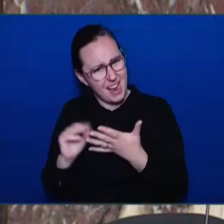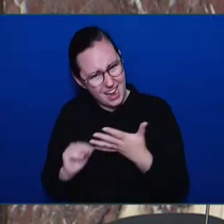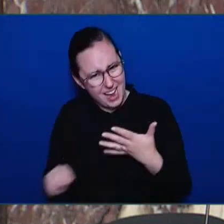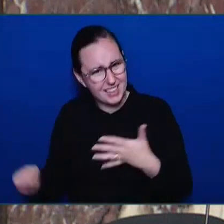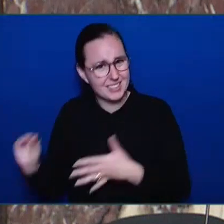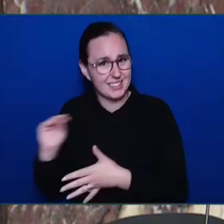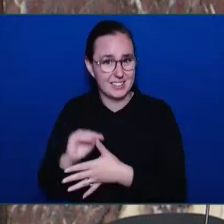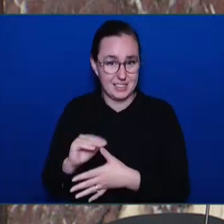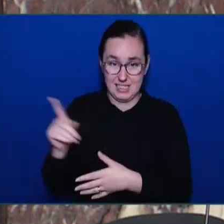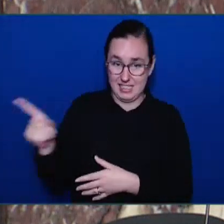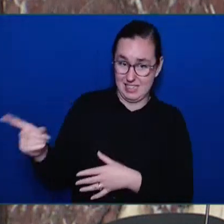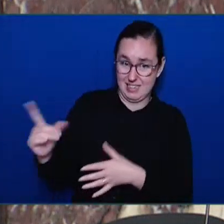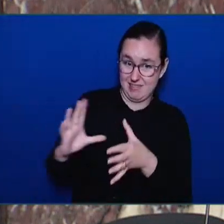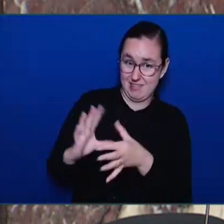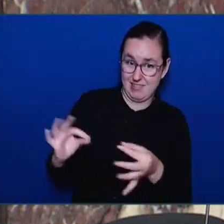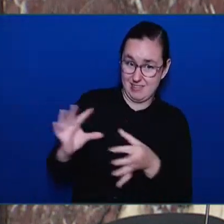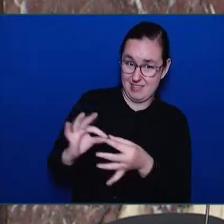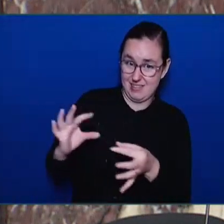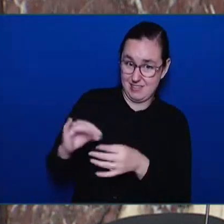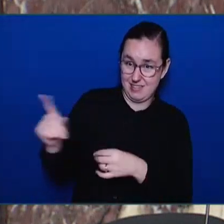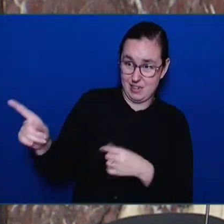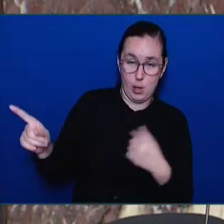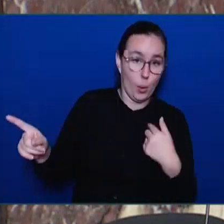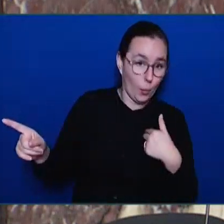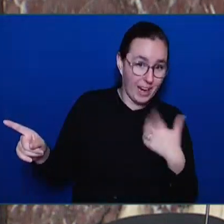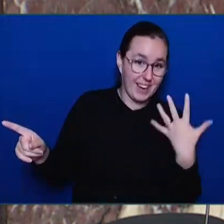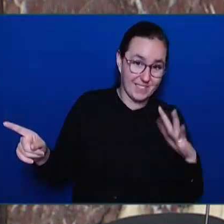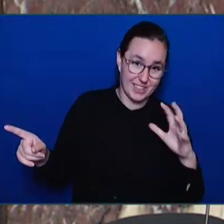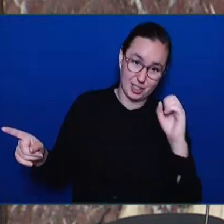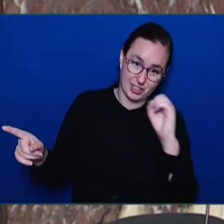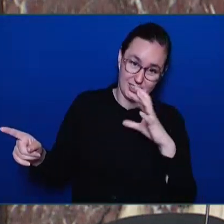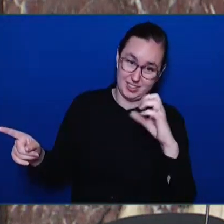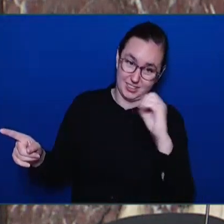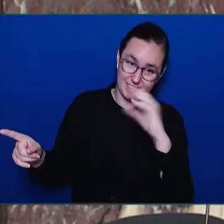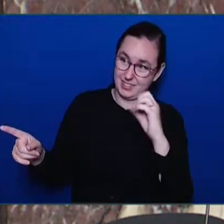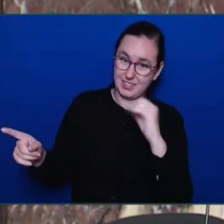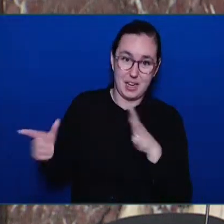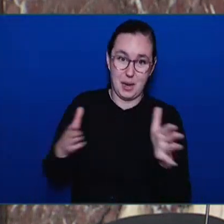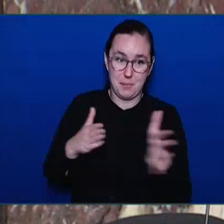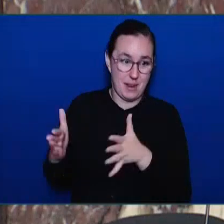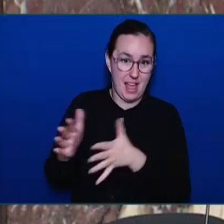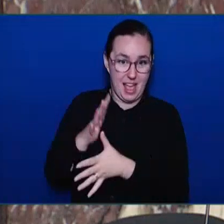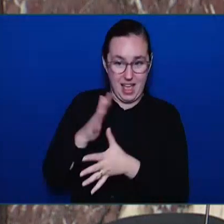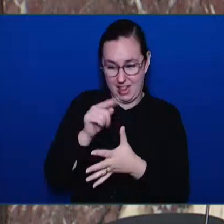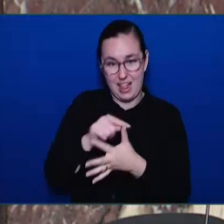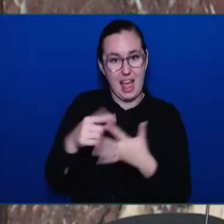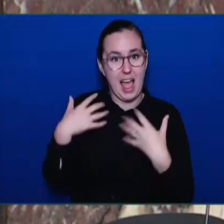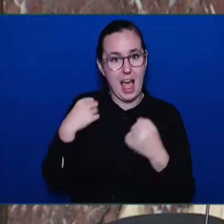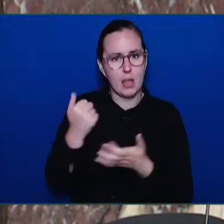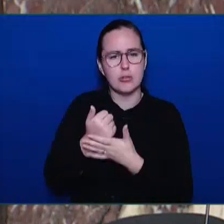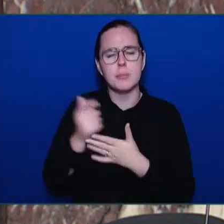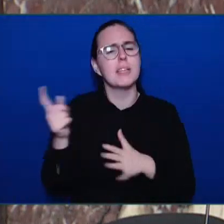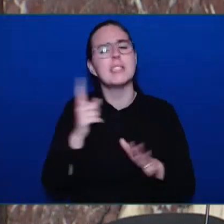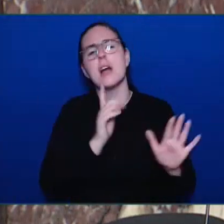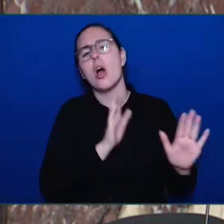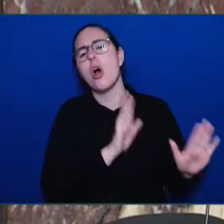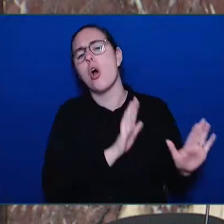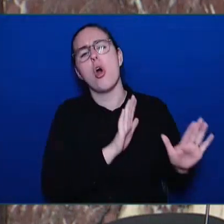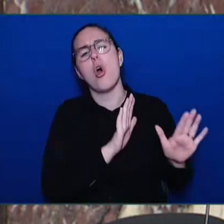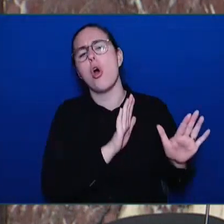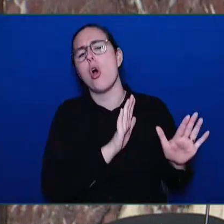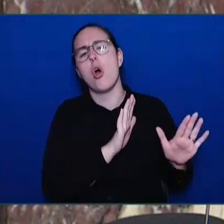a plan that would do just that? It's nothing but a distraction. Even more concerning is the